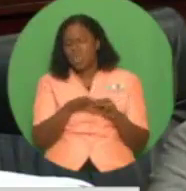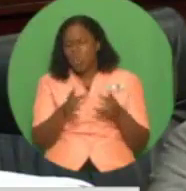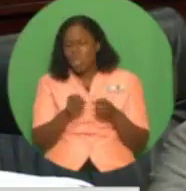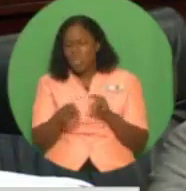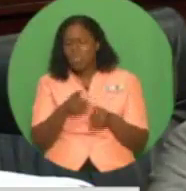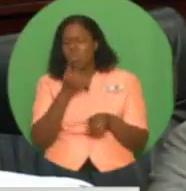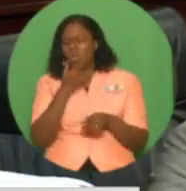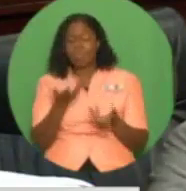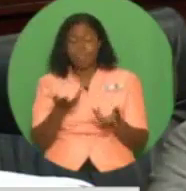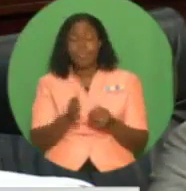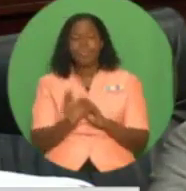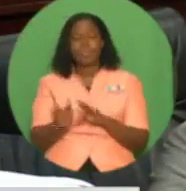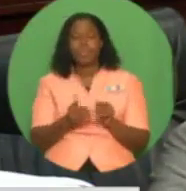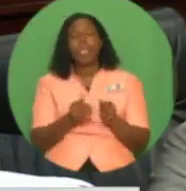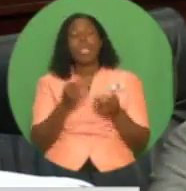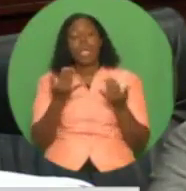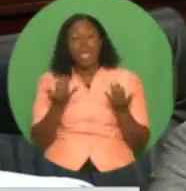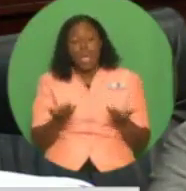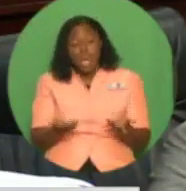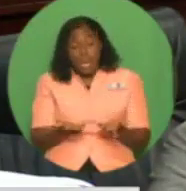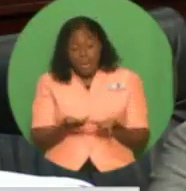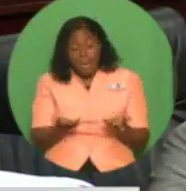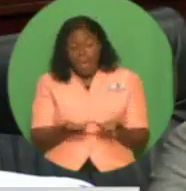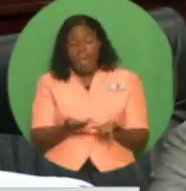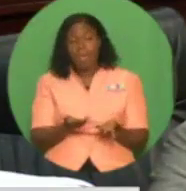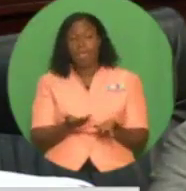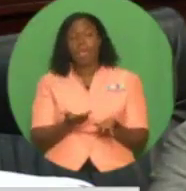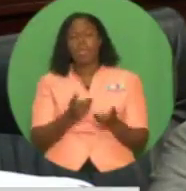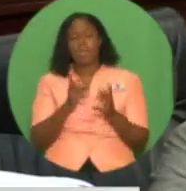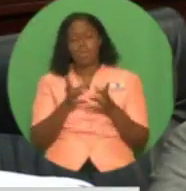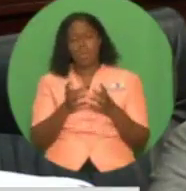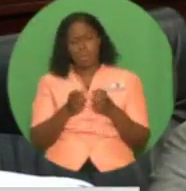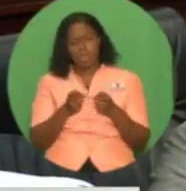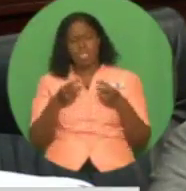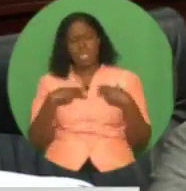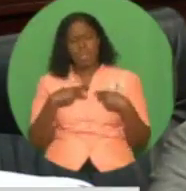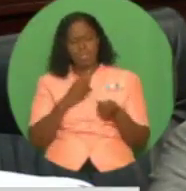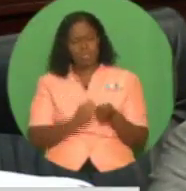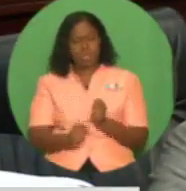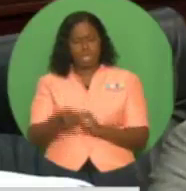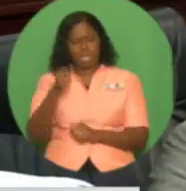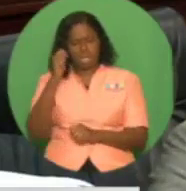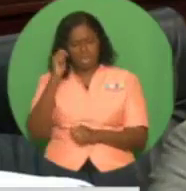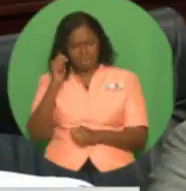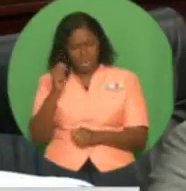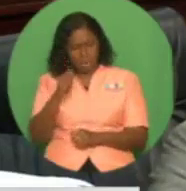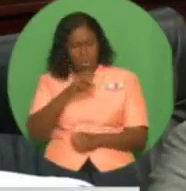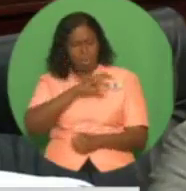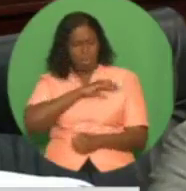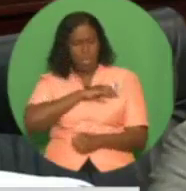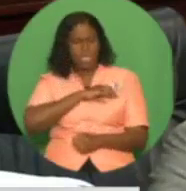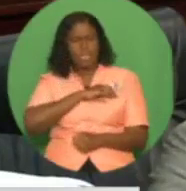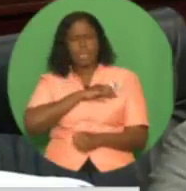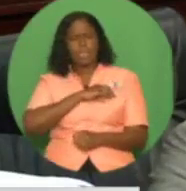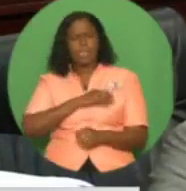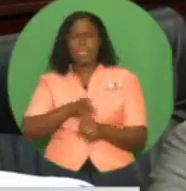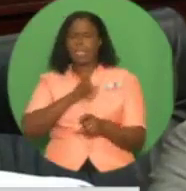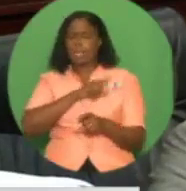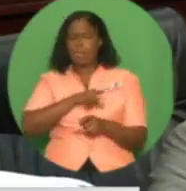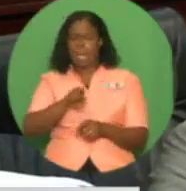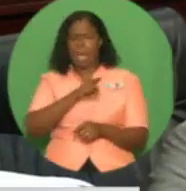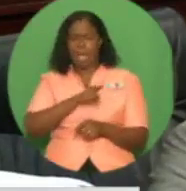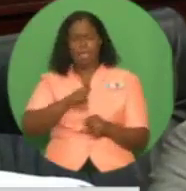and Tobago Police Service Operational Command Center, which will ensure daily command and control of all operations,